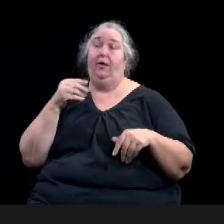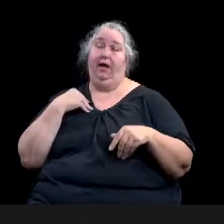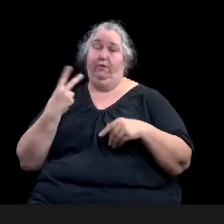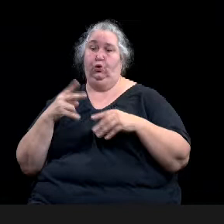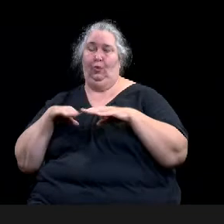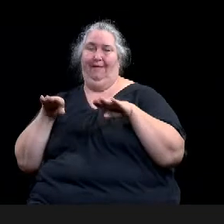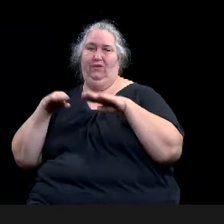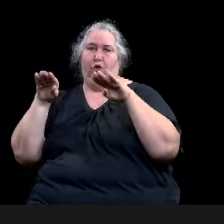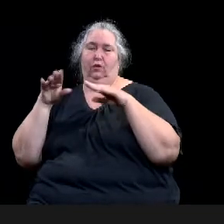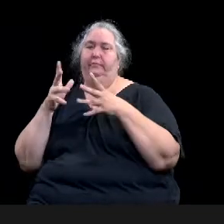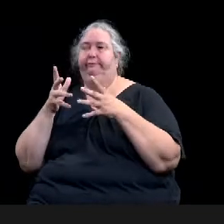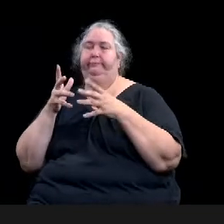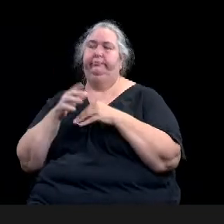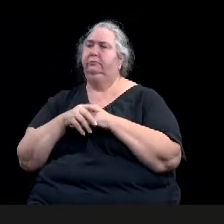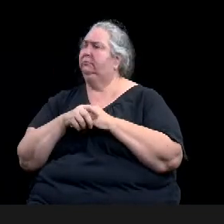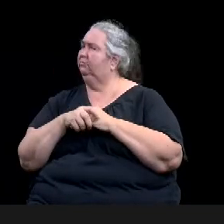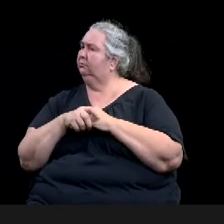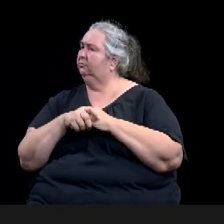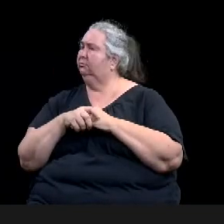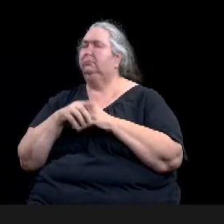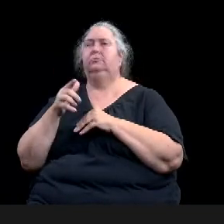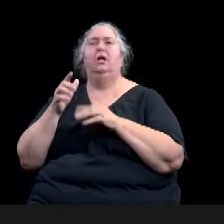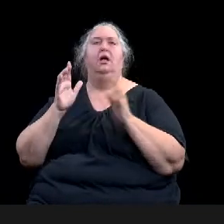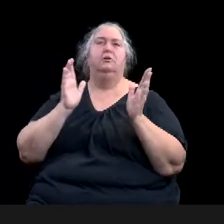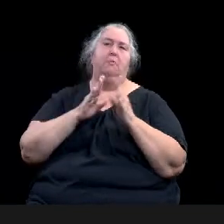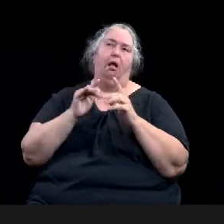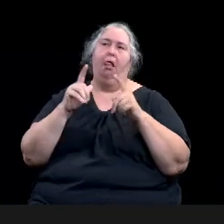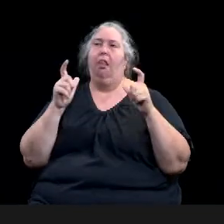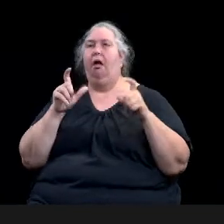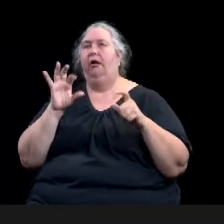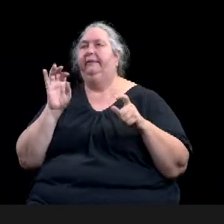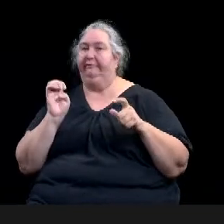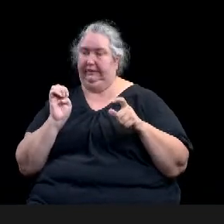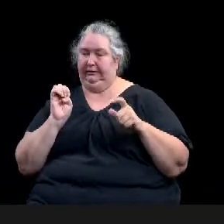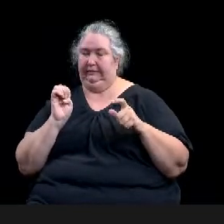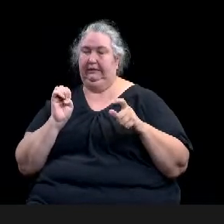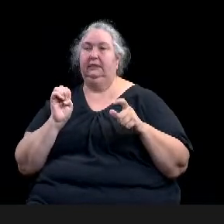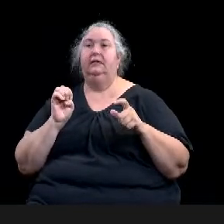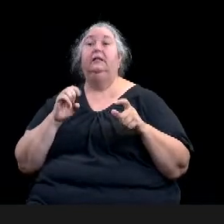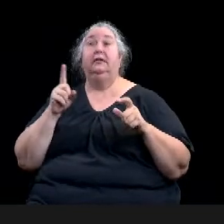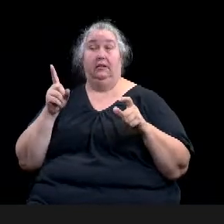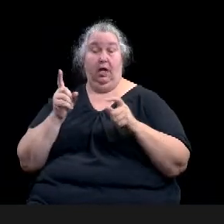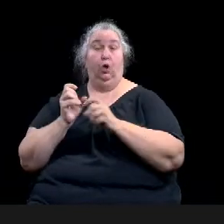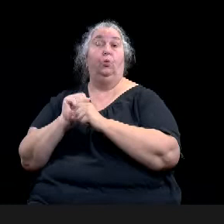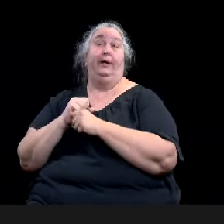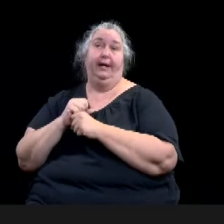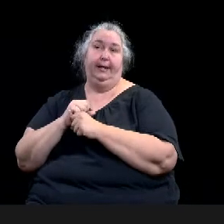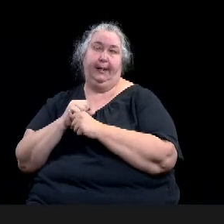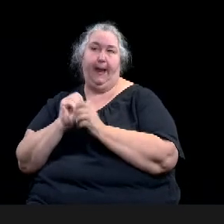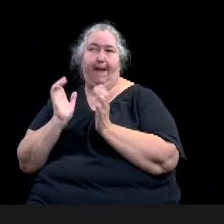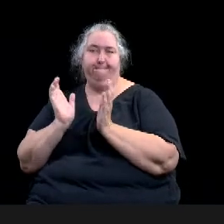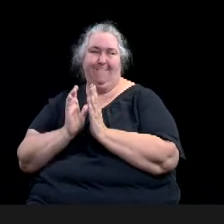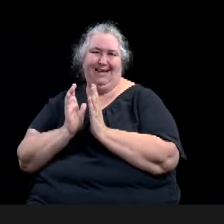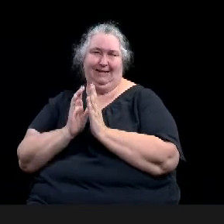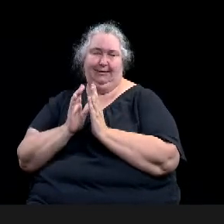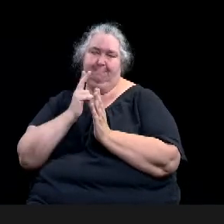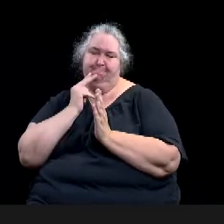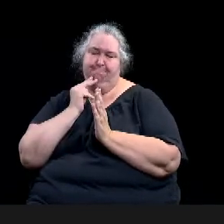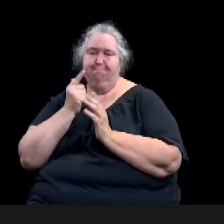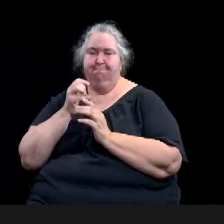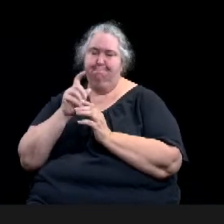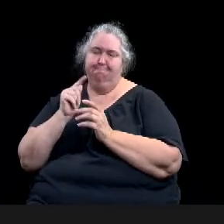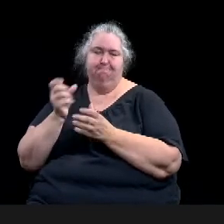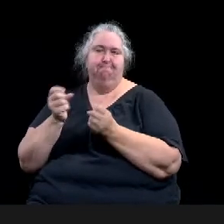mini-grant because many of their most, uh, informal groups, their voluntary neighborhood groups couldn't,